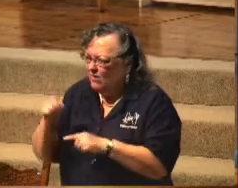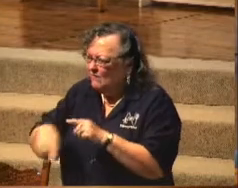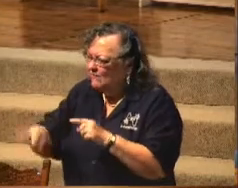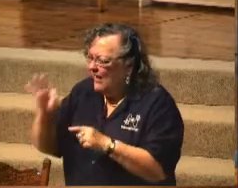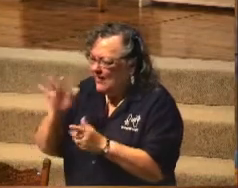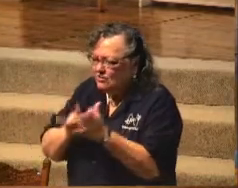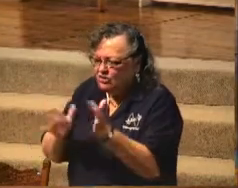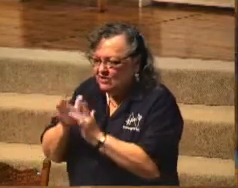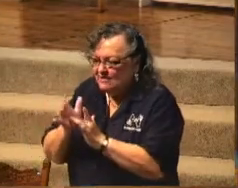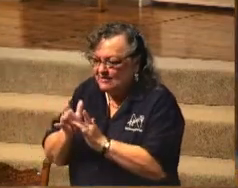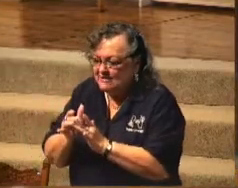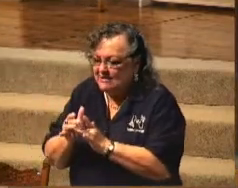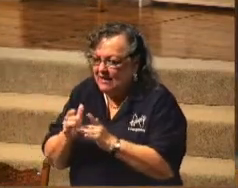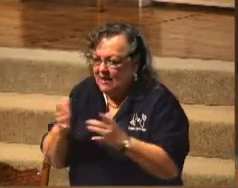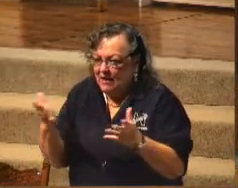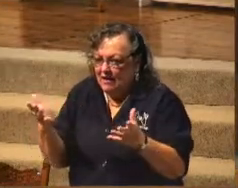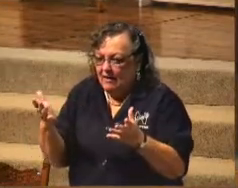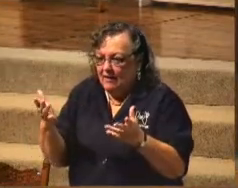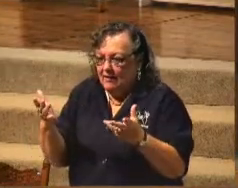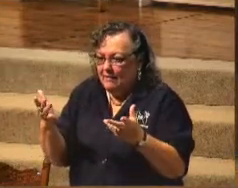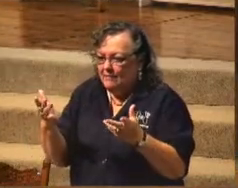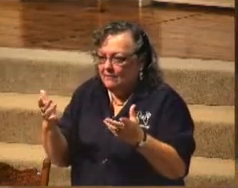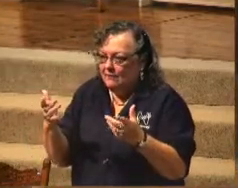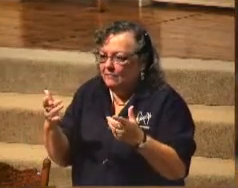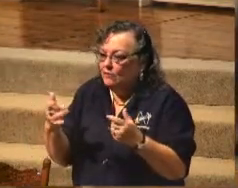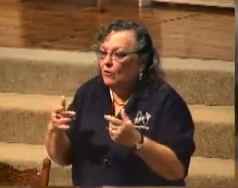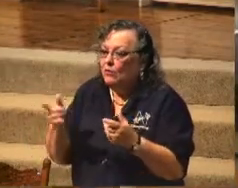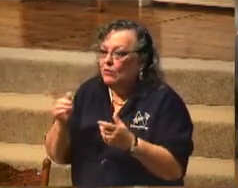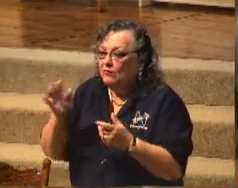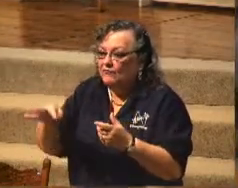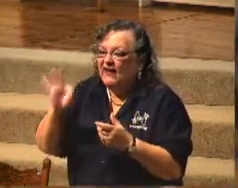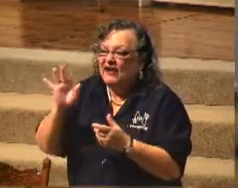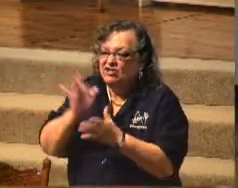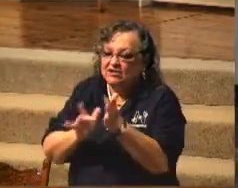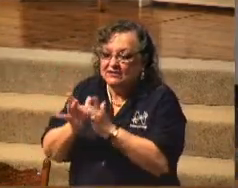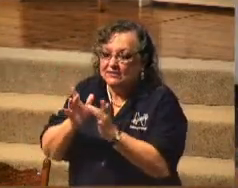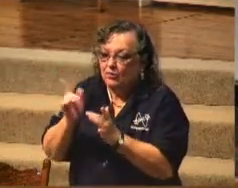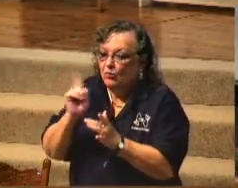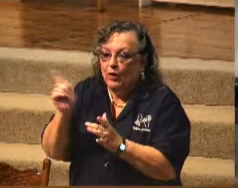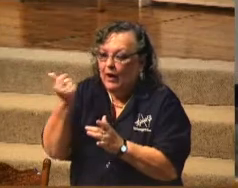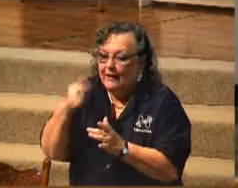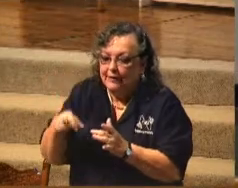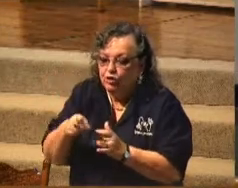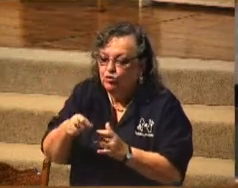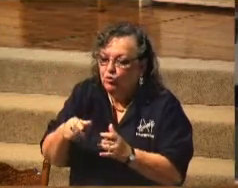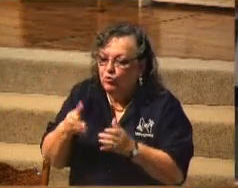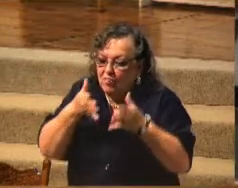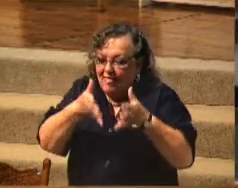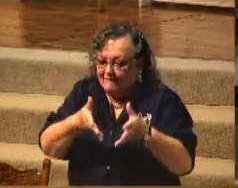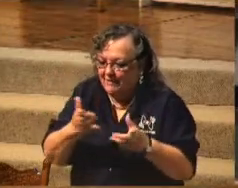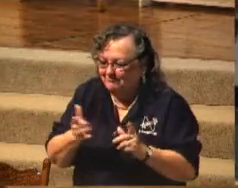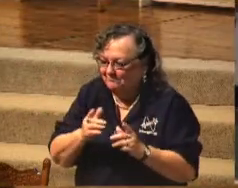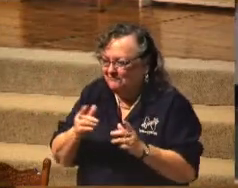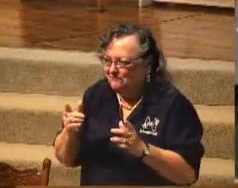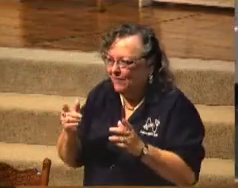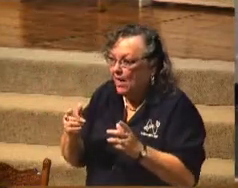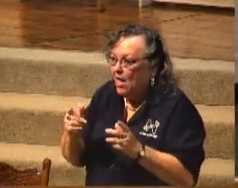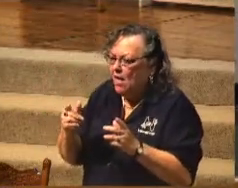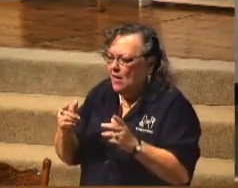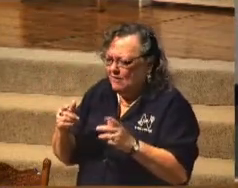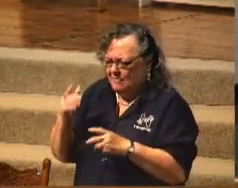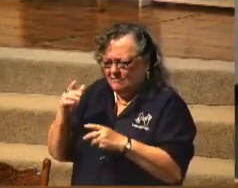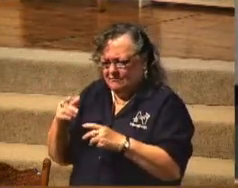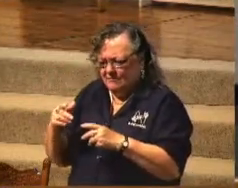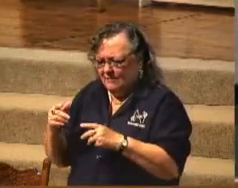there's a great spiritual lesson in that. You'll find Jesus where you left Him. But anyway, they went back and they retraced their steps. And they